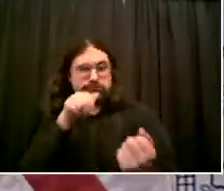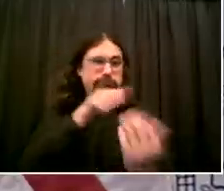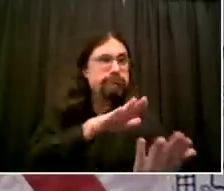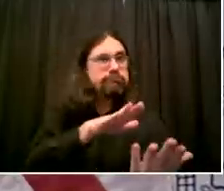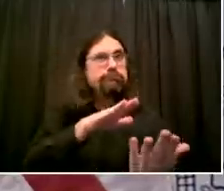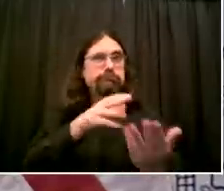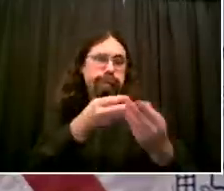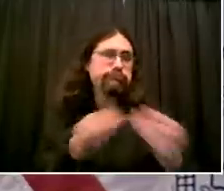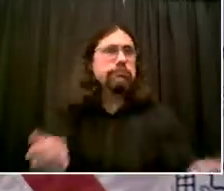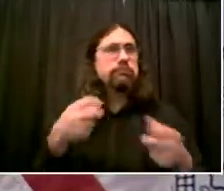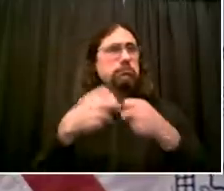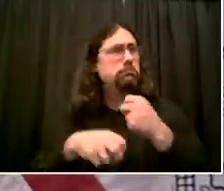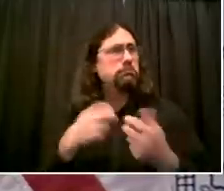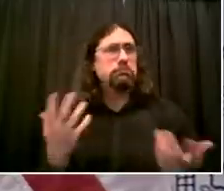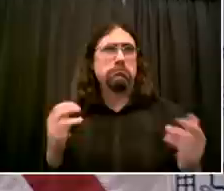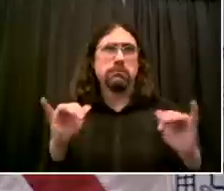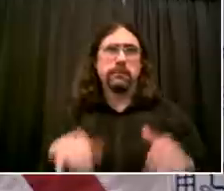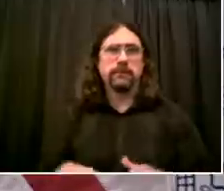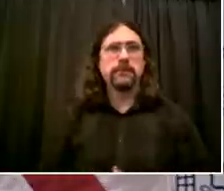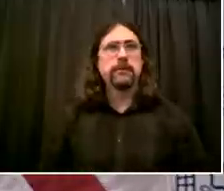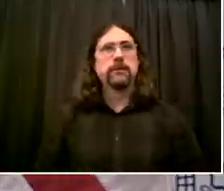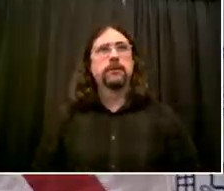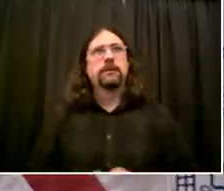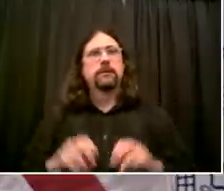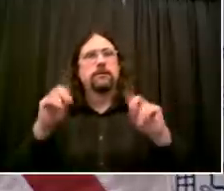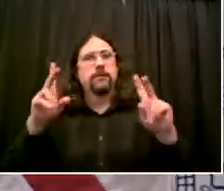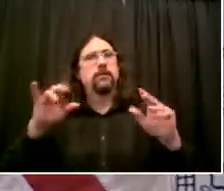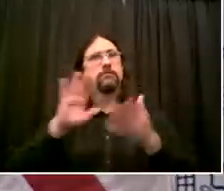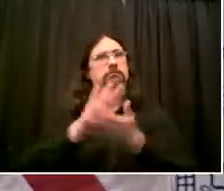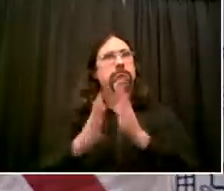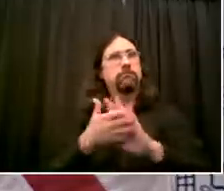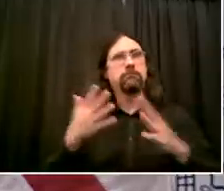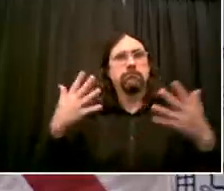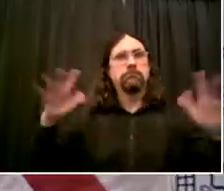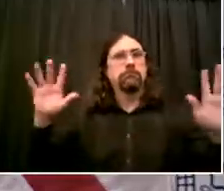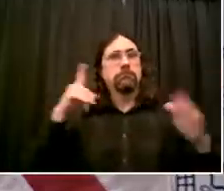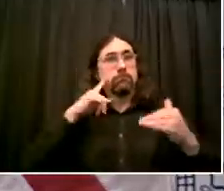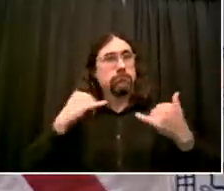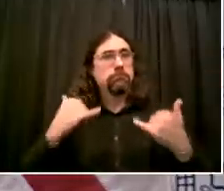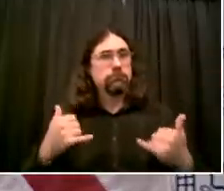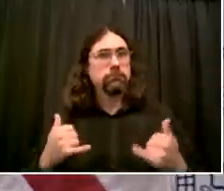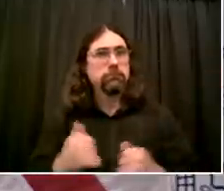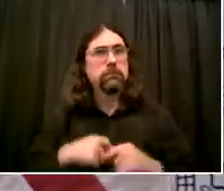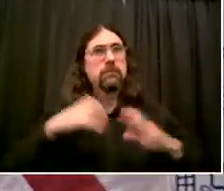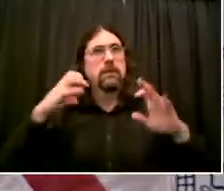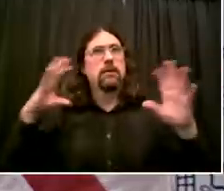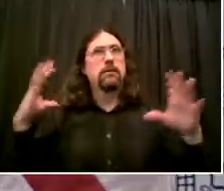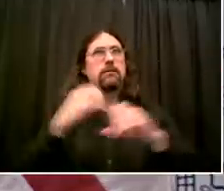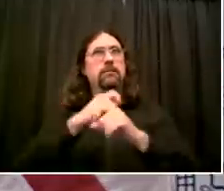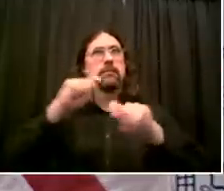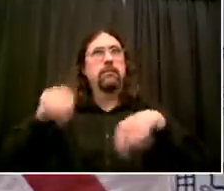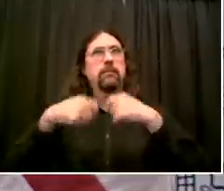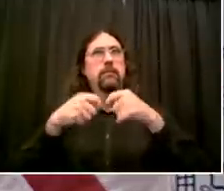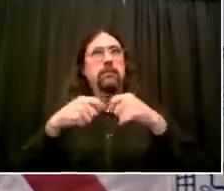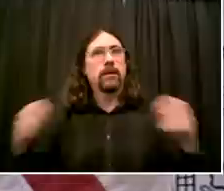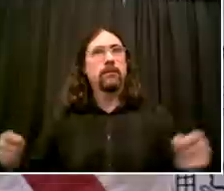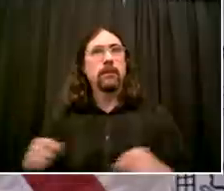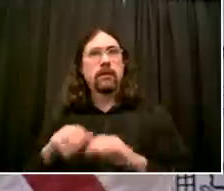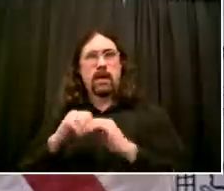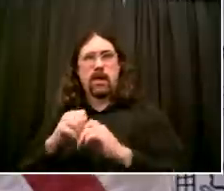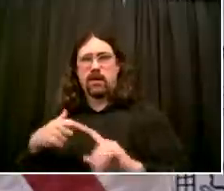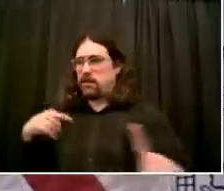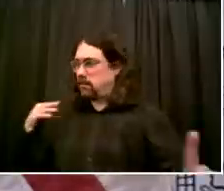Everybody, I'll conclude and just say, we got this far because of all the hard worker New Yorkers. Now, let's keep doing it.